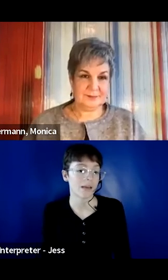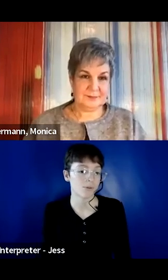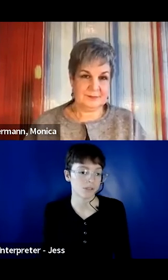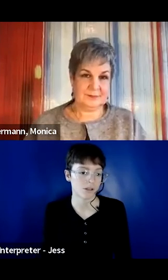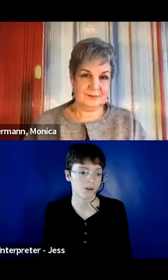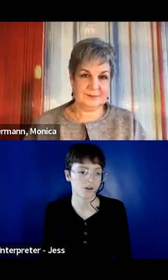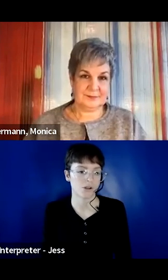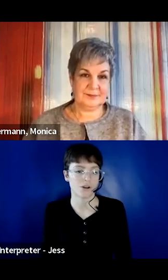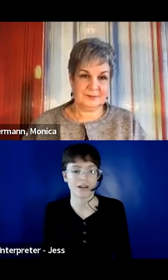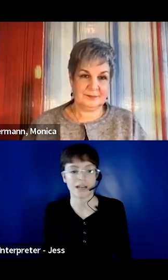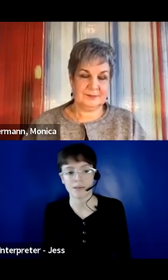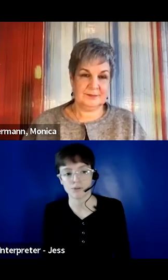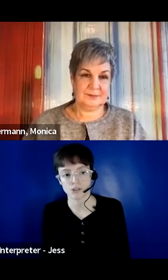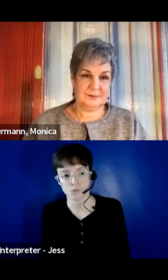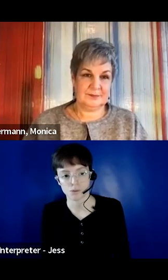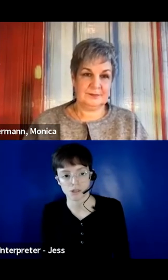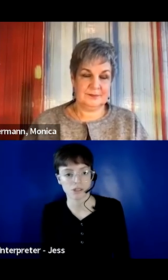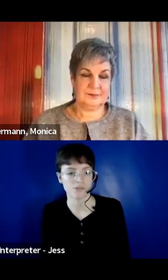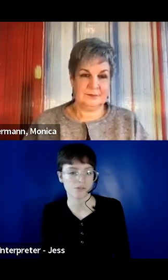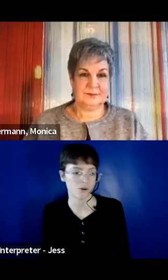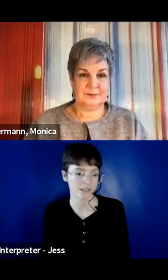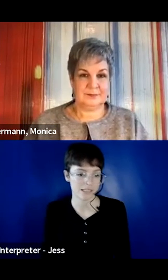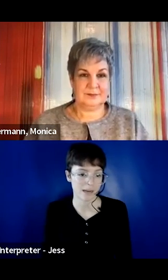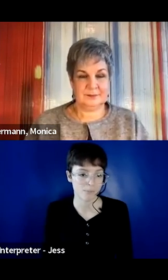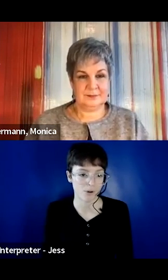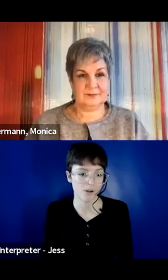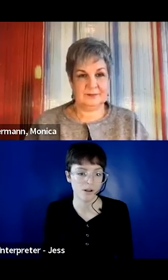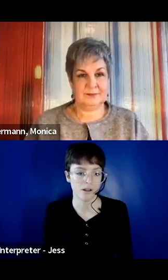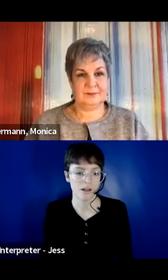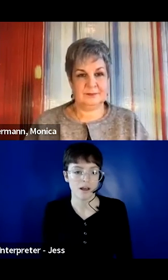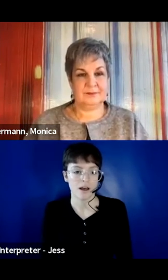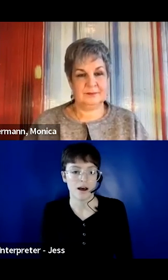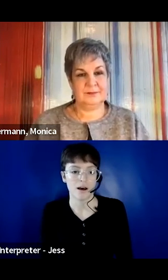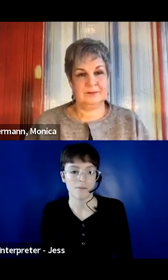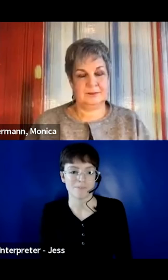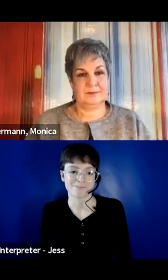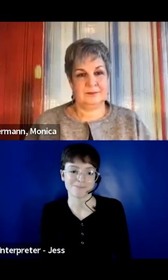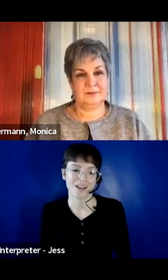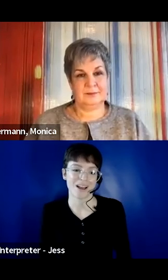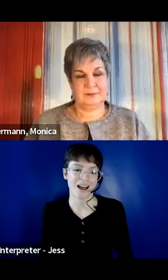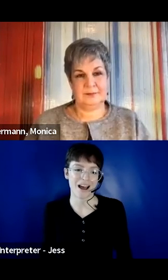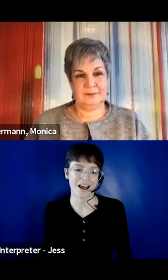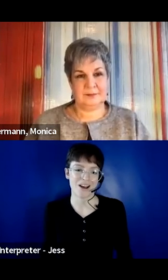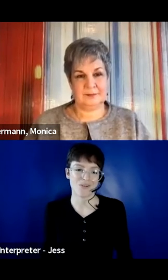you're not able to learn, you're not able to work, for example, um,